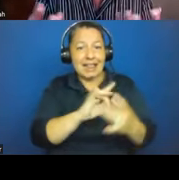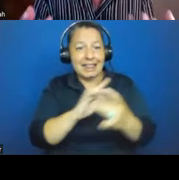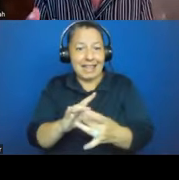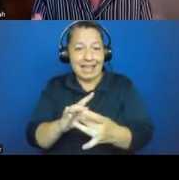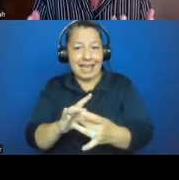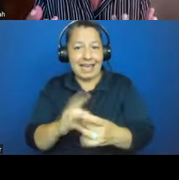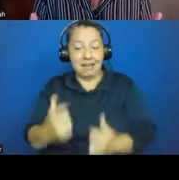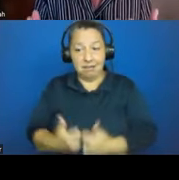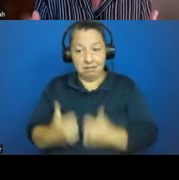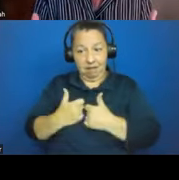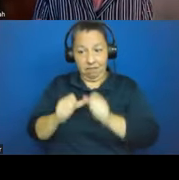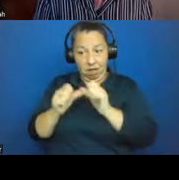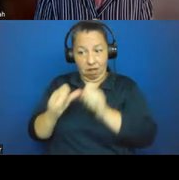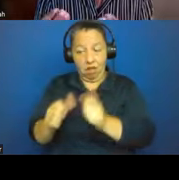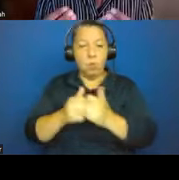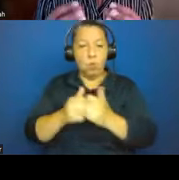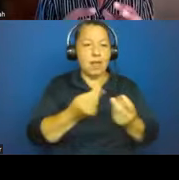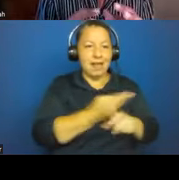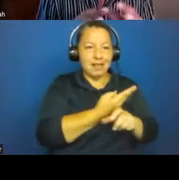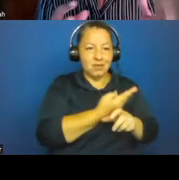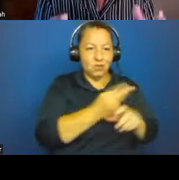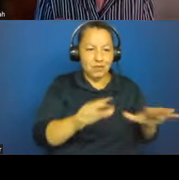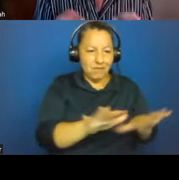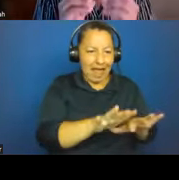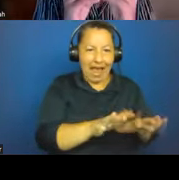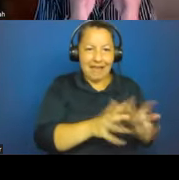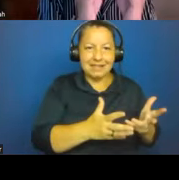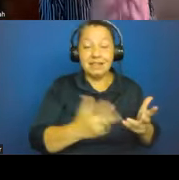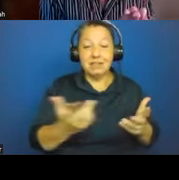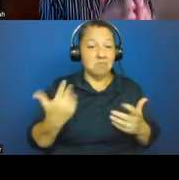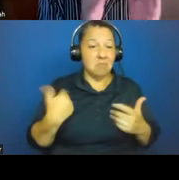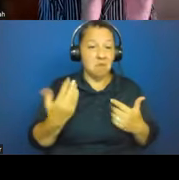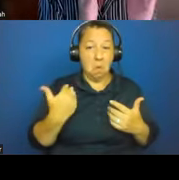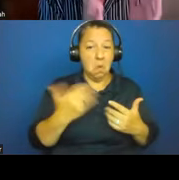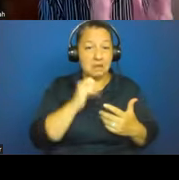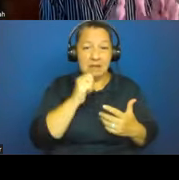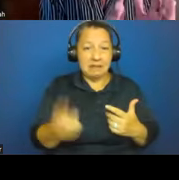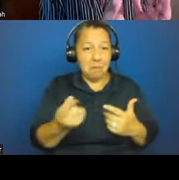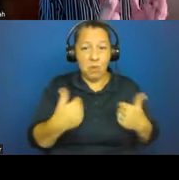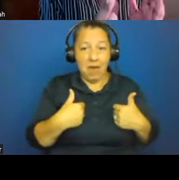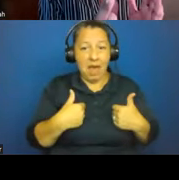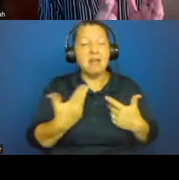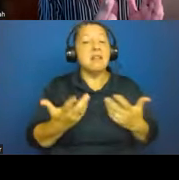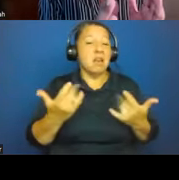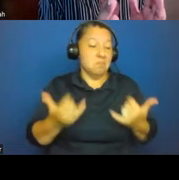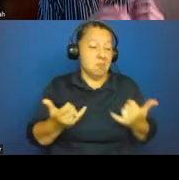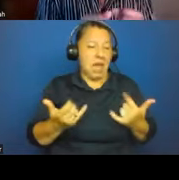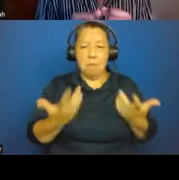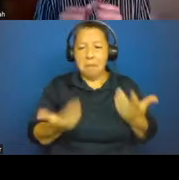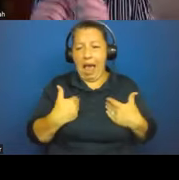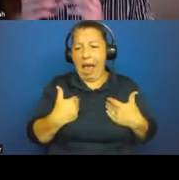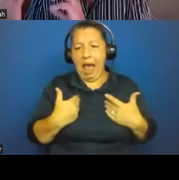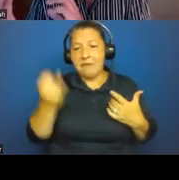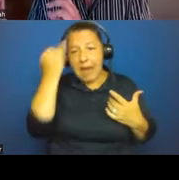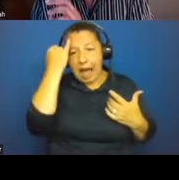believe it or not, it's something that we've not been able to do. Because while we, in the present day, we might have a snapshot, we know the mortality